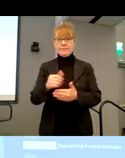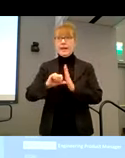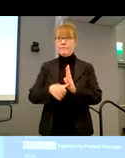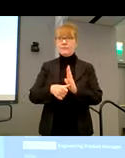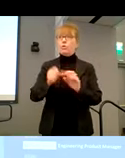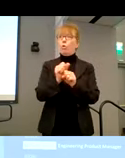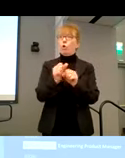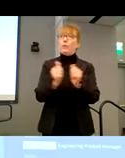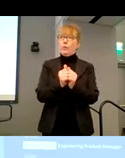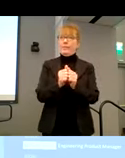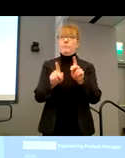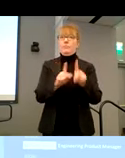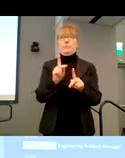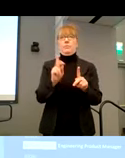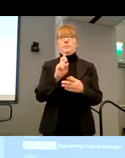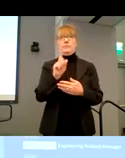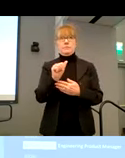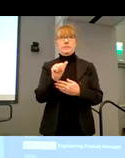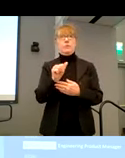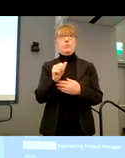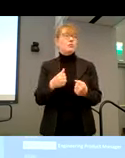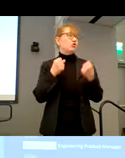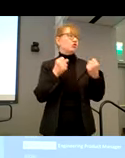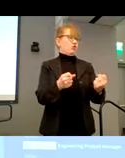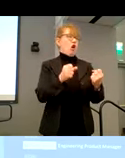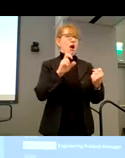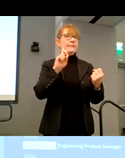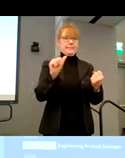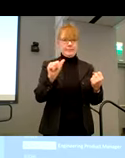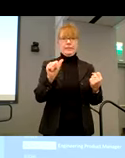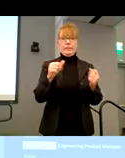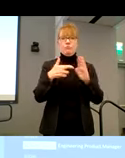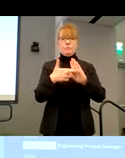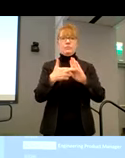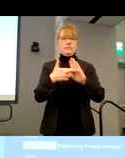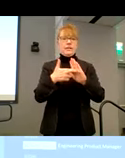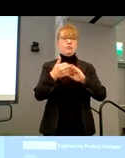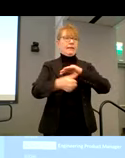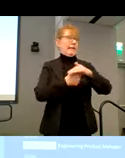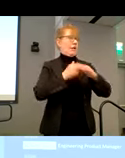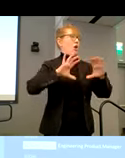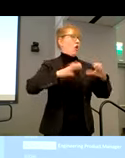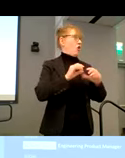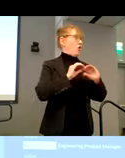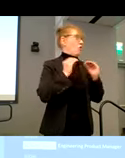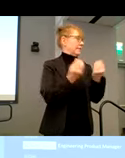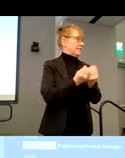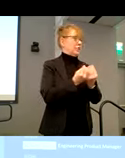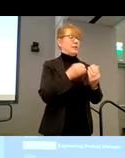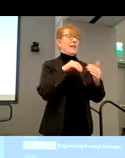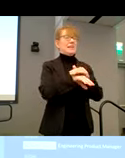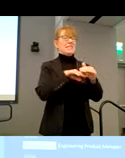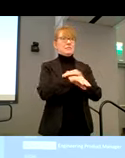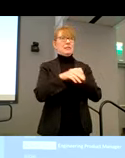uh, people with disabilities. Um, we also have a strong, uh, disability, uh, representation within our org, uh, our accessibility